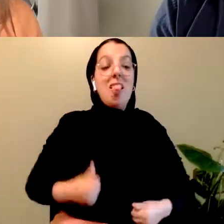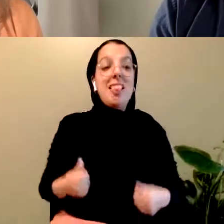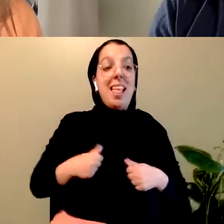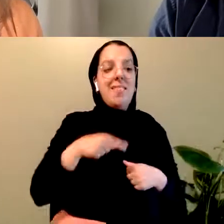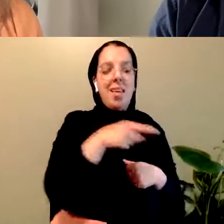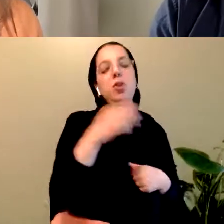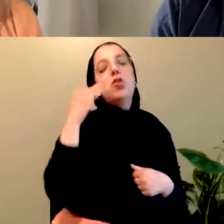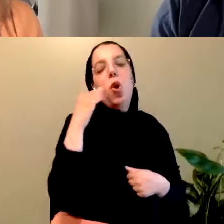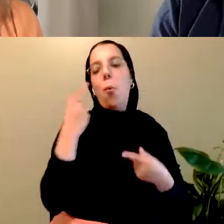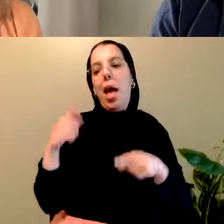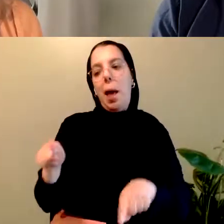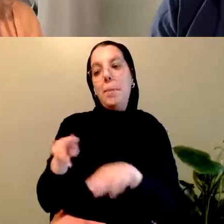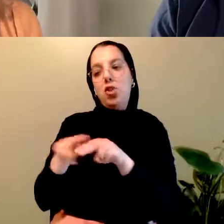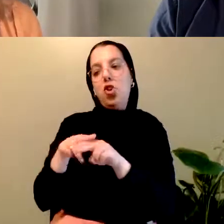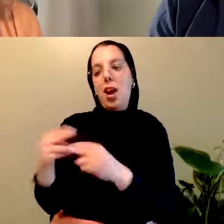caused this fire.